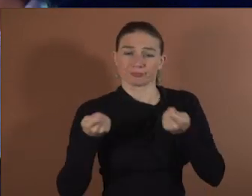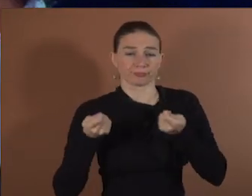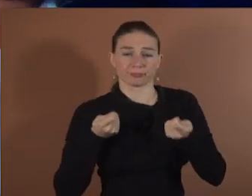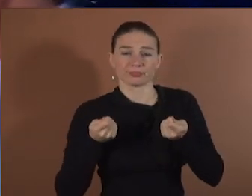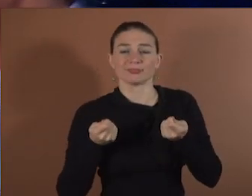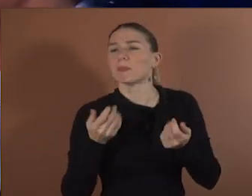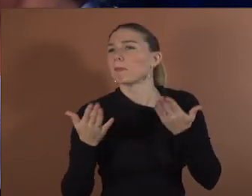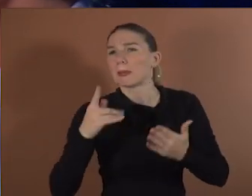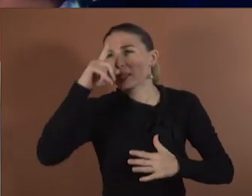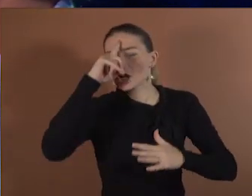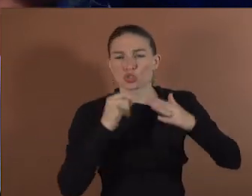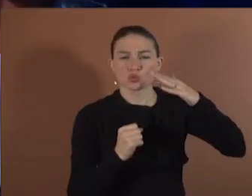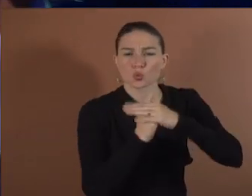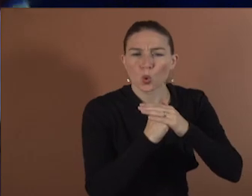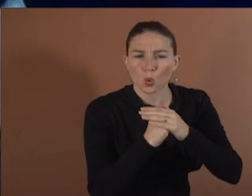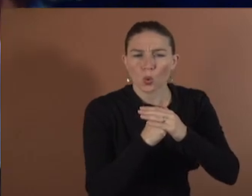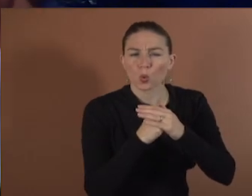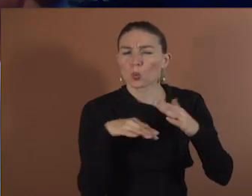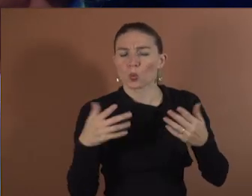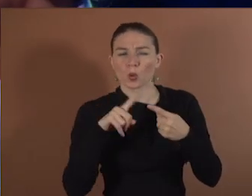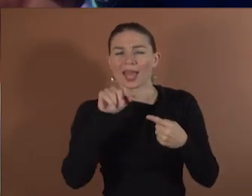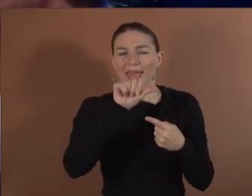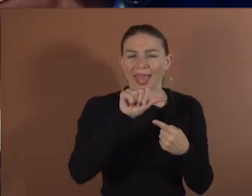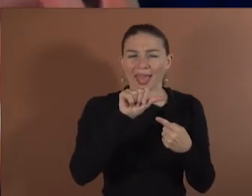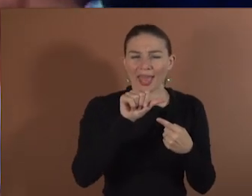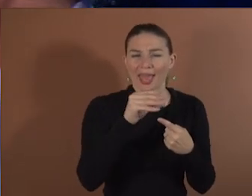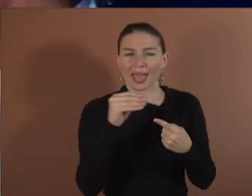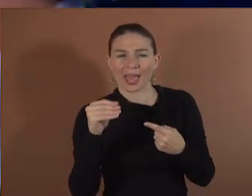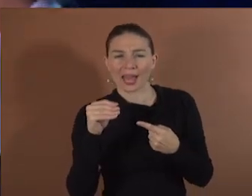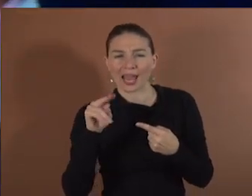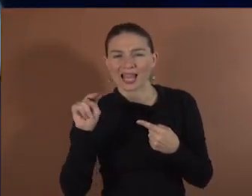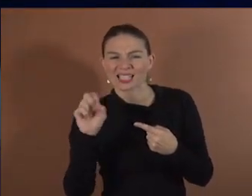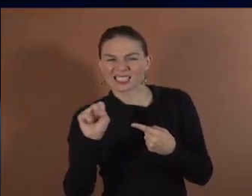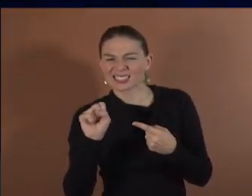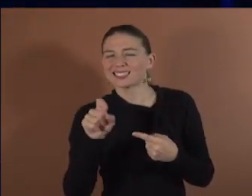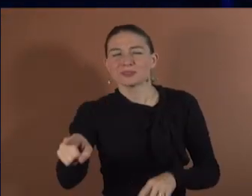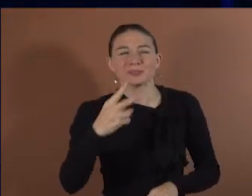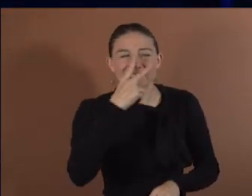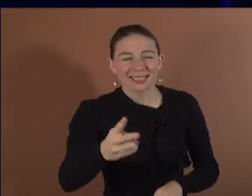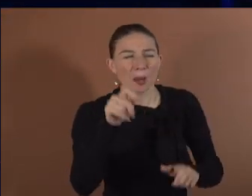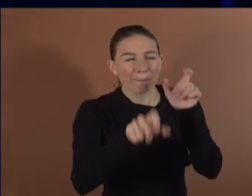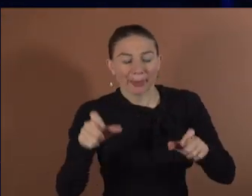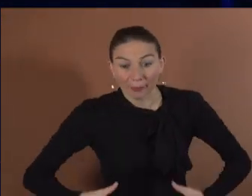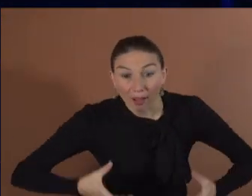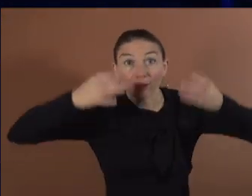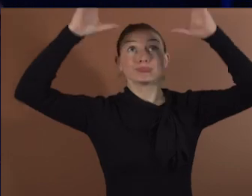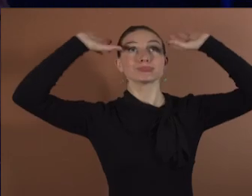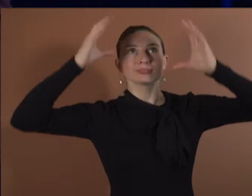ALS, a disease you might have heard in the recent Big Ice Bucket Challenge. That is this disease.